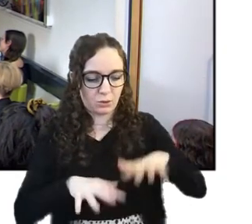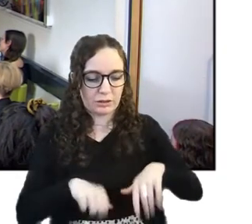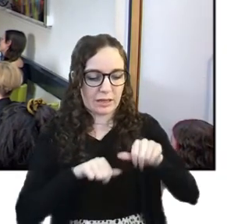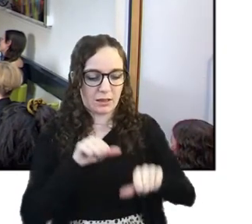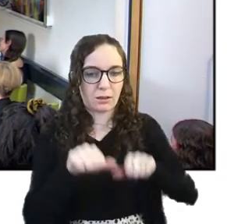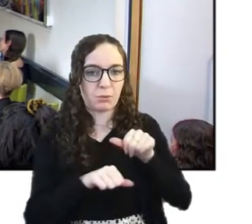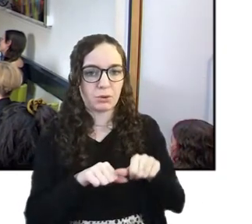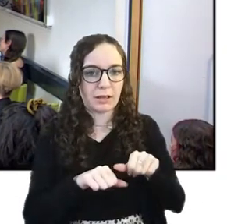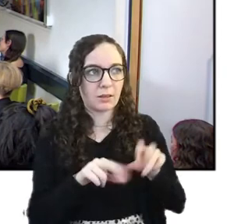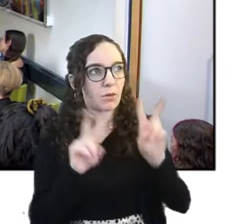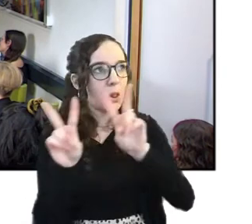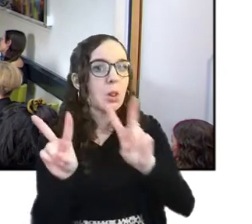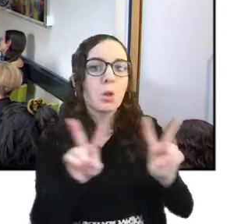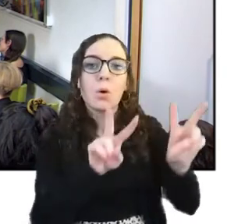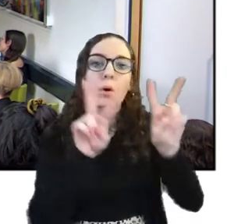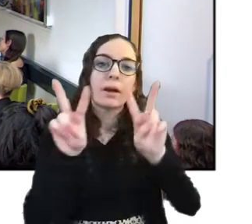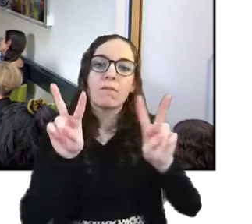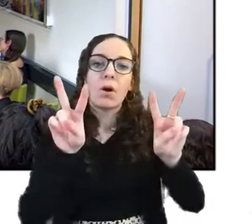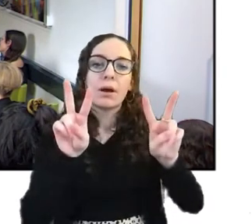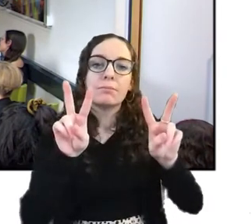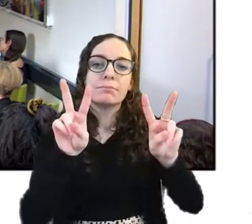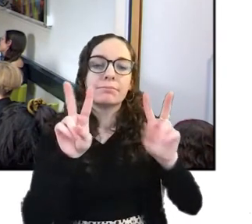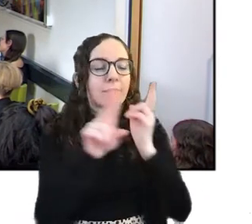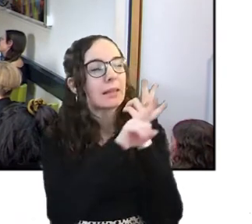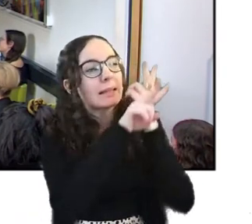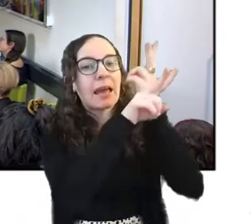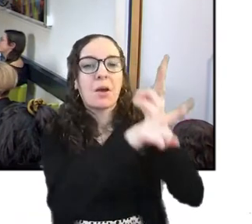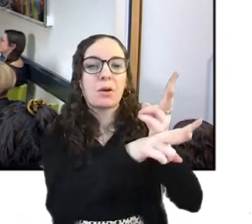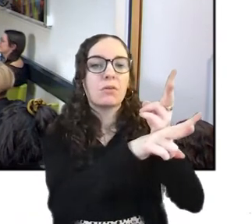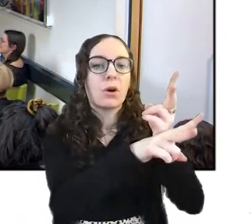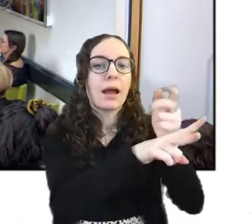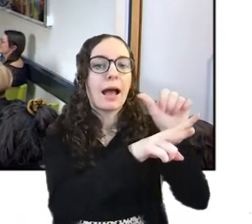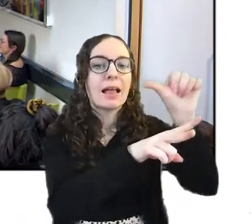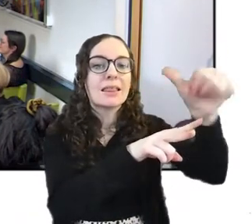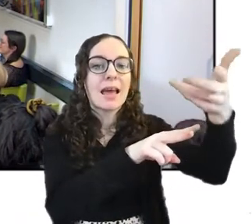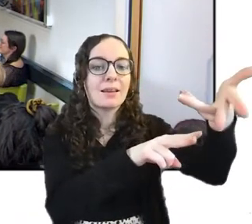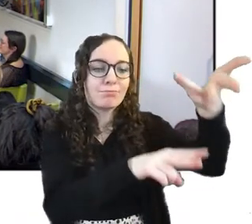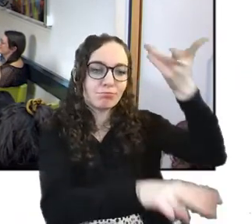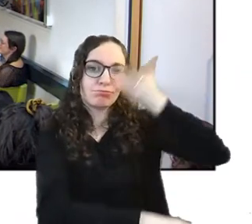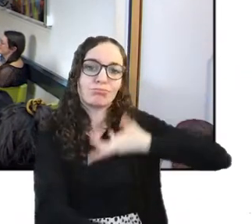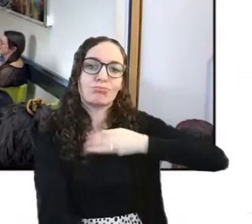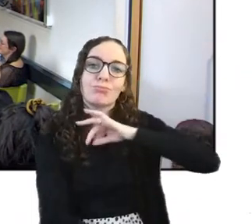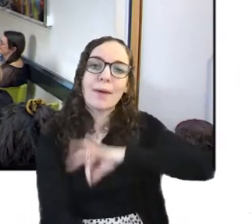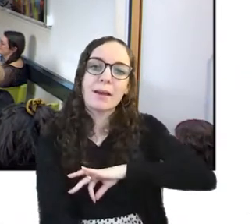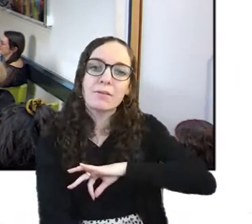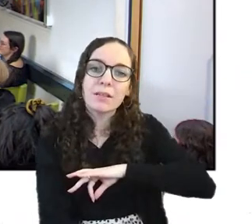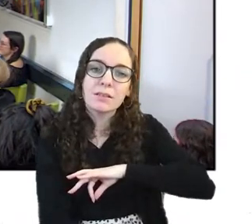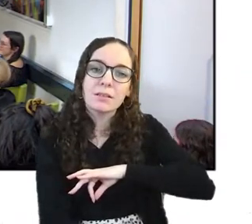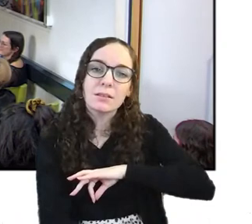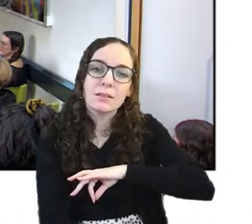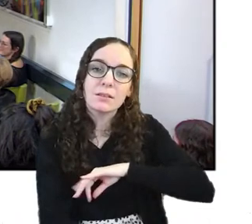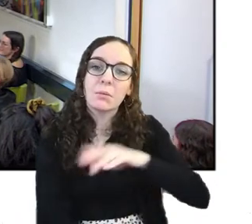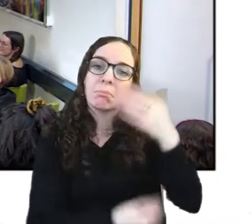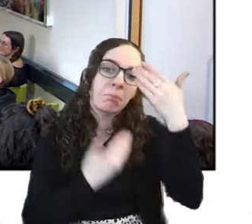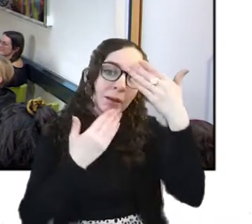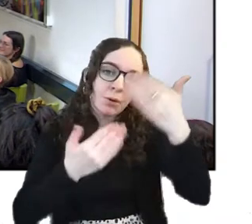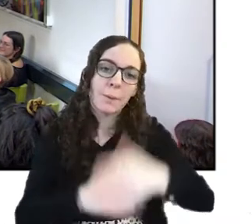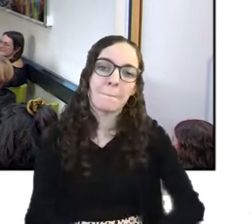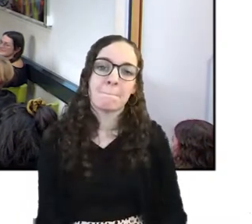the benefits um i don't know yeah thank you anybody else